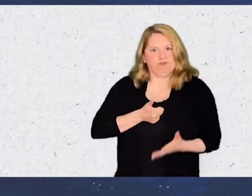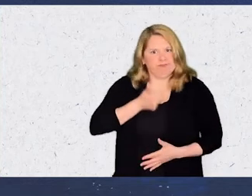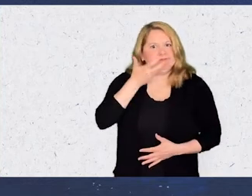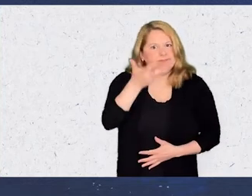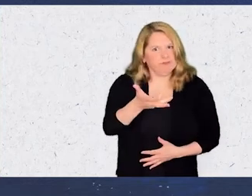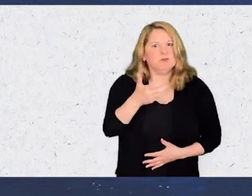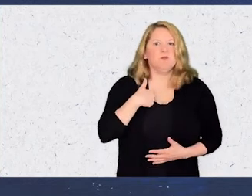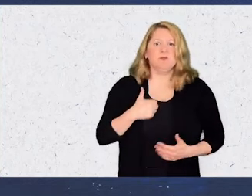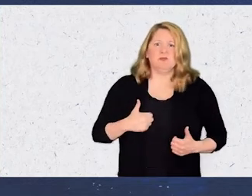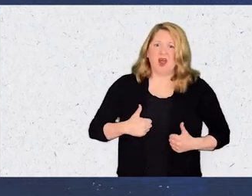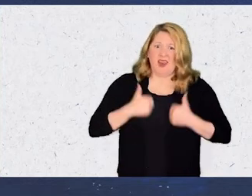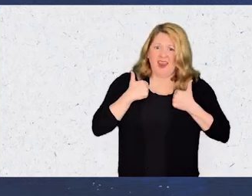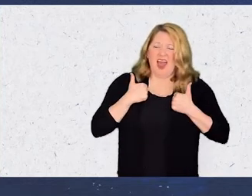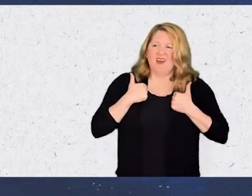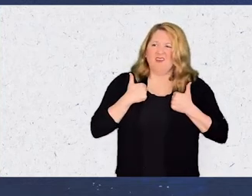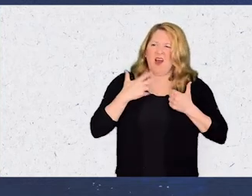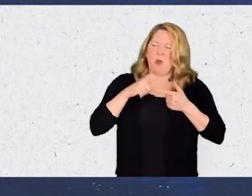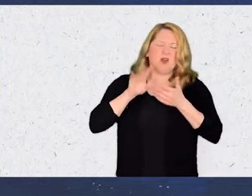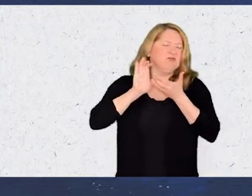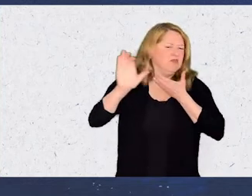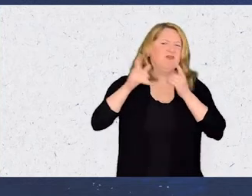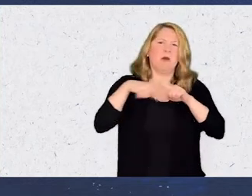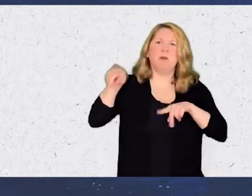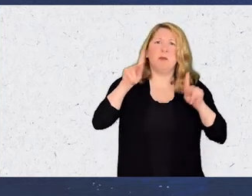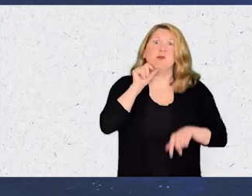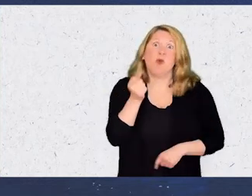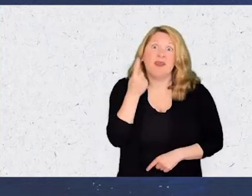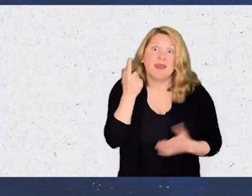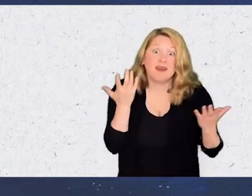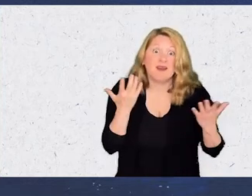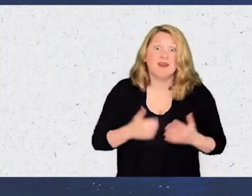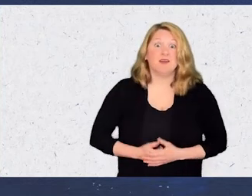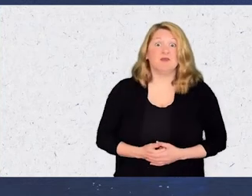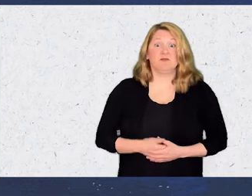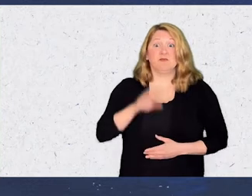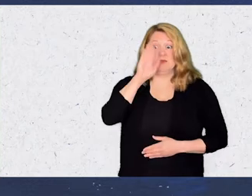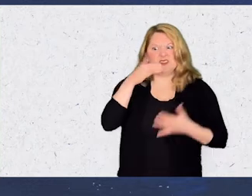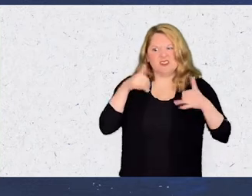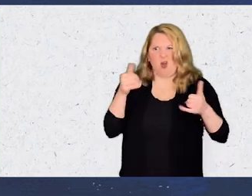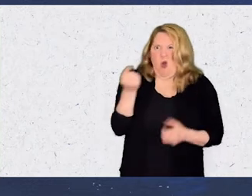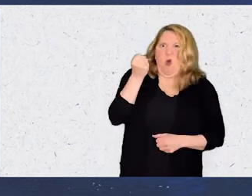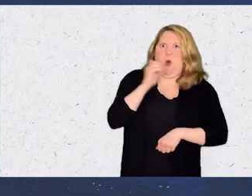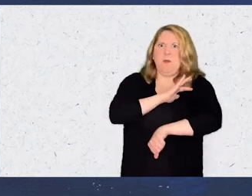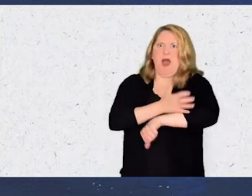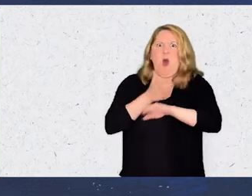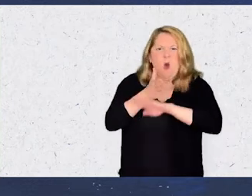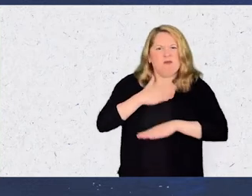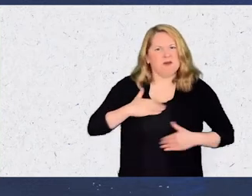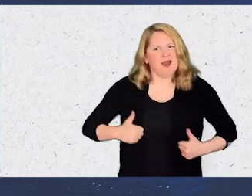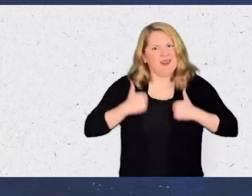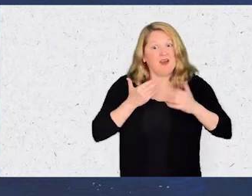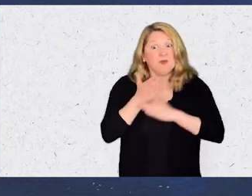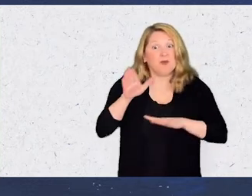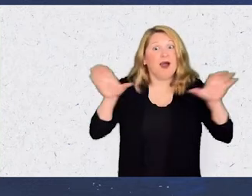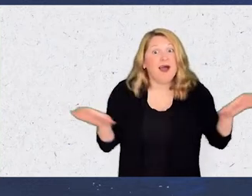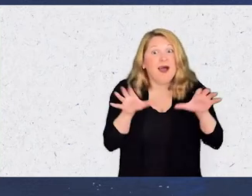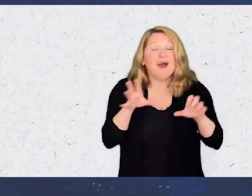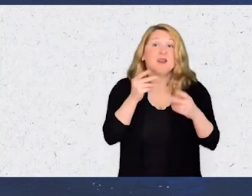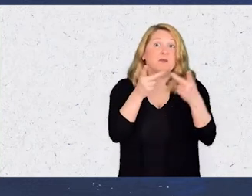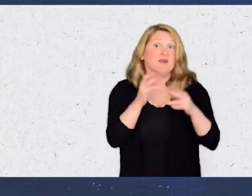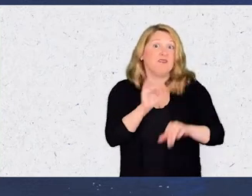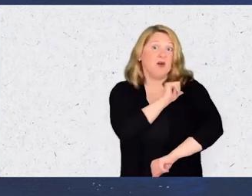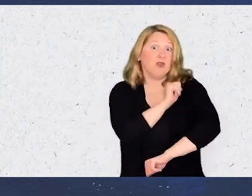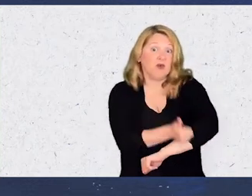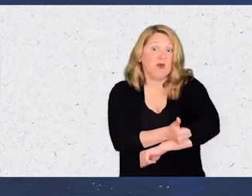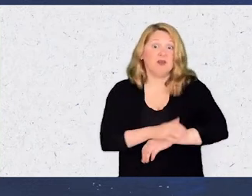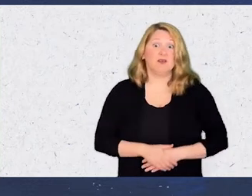wished my life could be disentangled from those who don't, quote-unquote, get it But who still hold power over my life through their actions or positions of